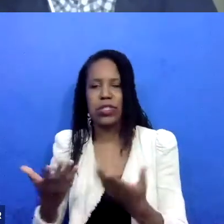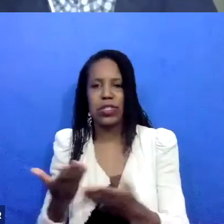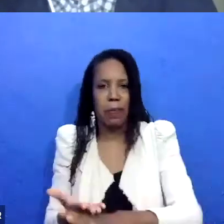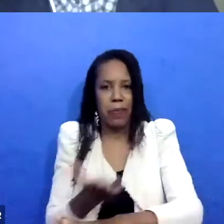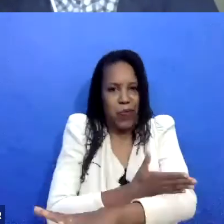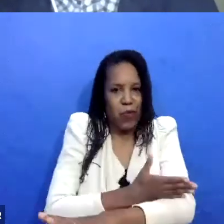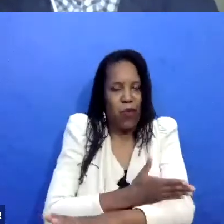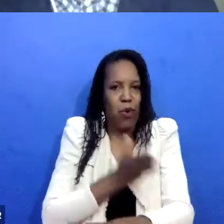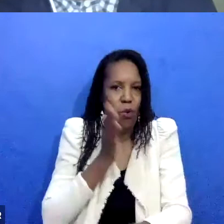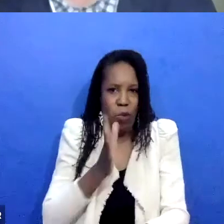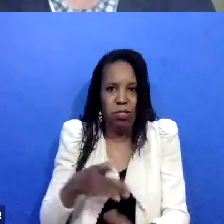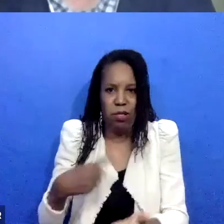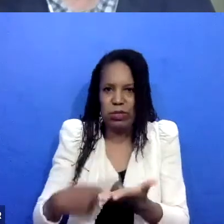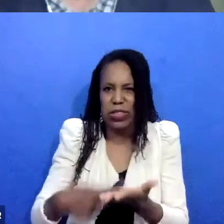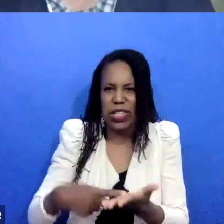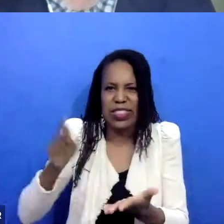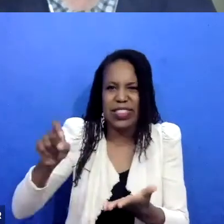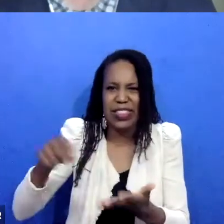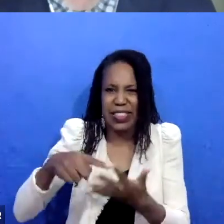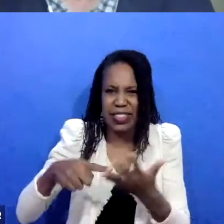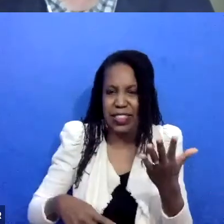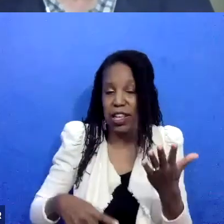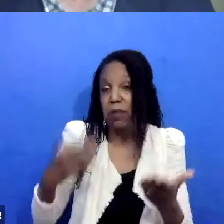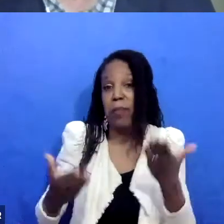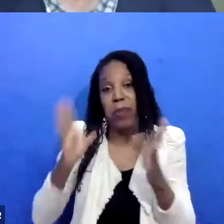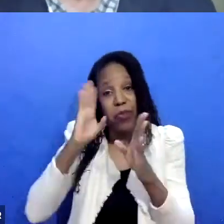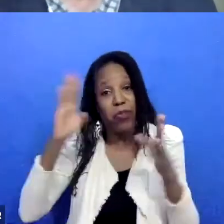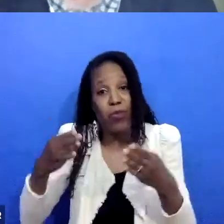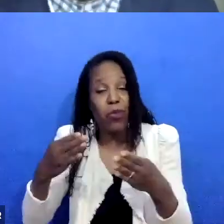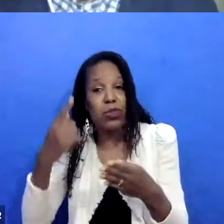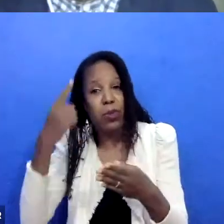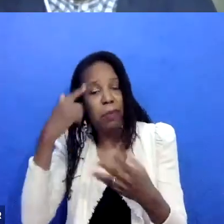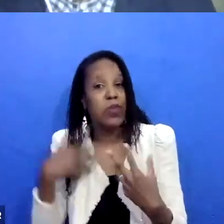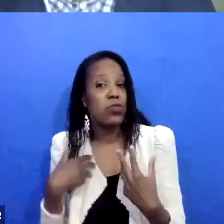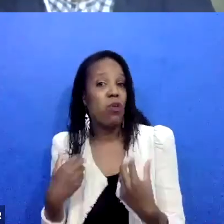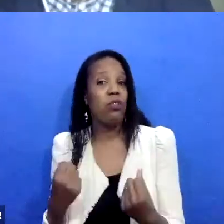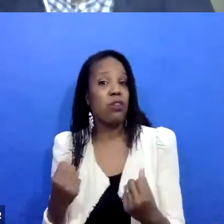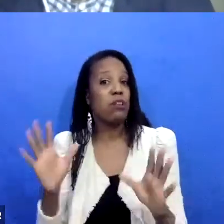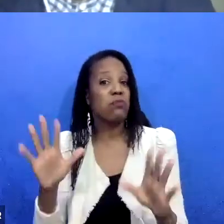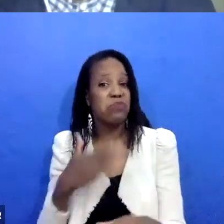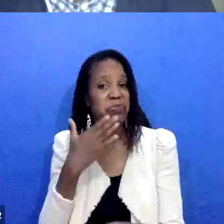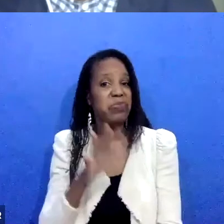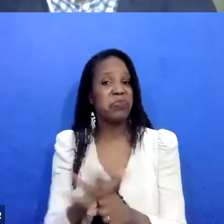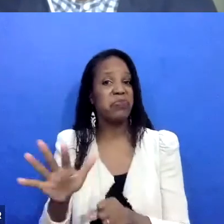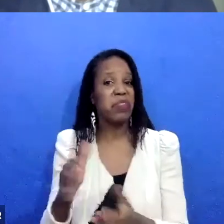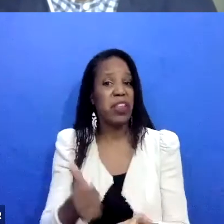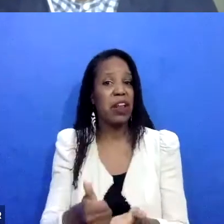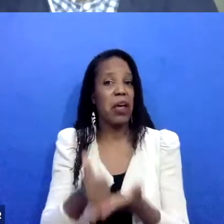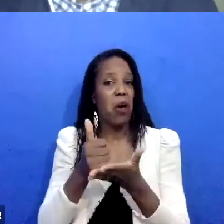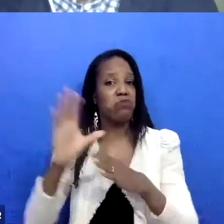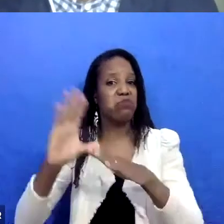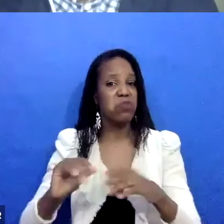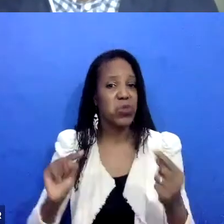health that the whole conversation may go no further than that. And that may help deescalate things. So, um, one of my dear friends is a